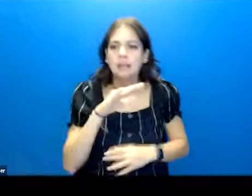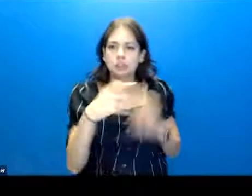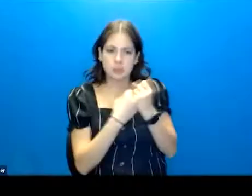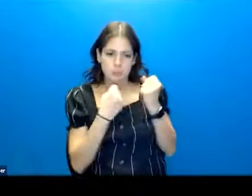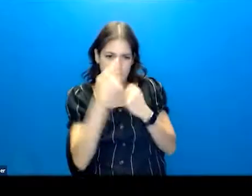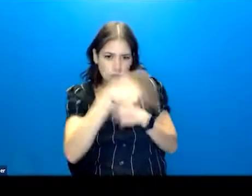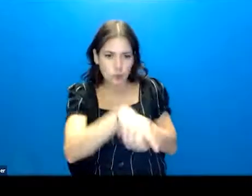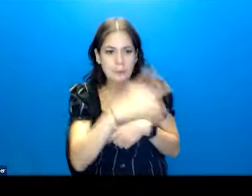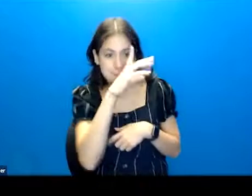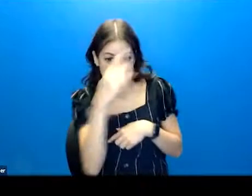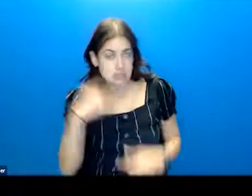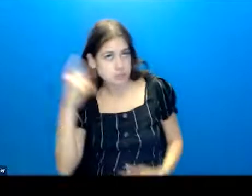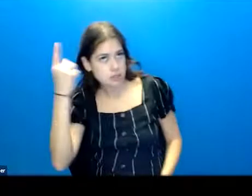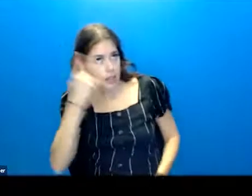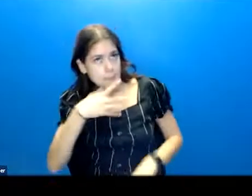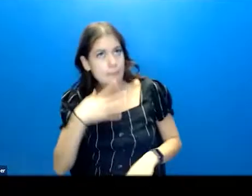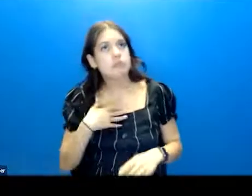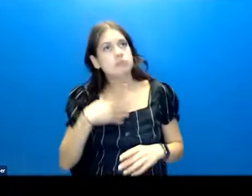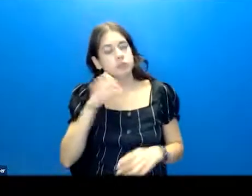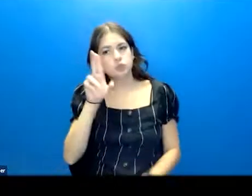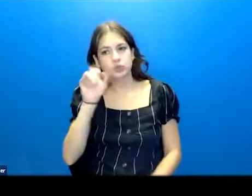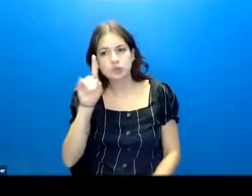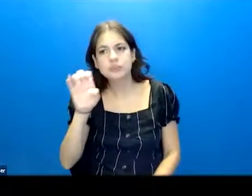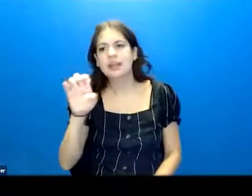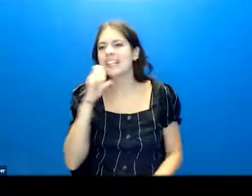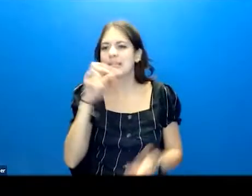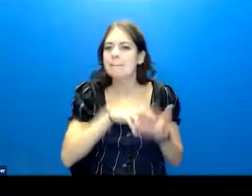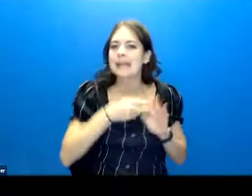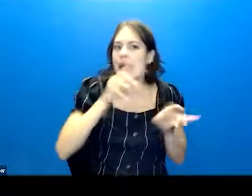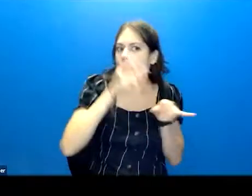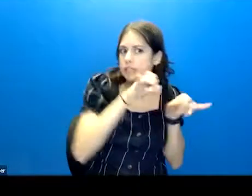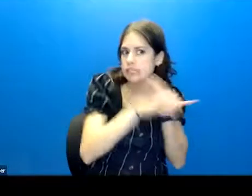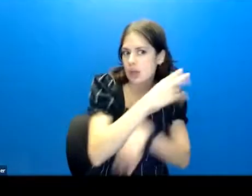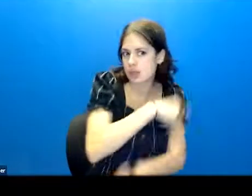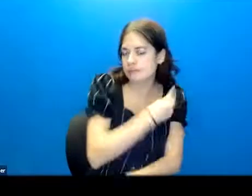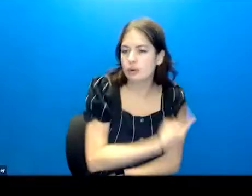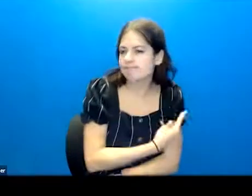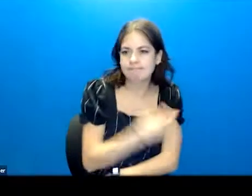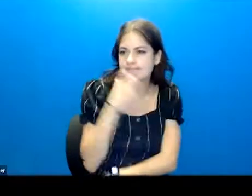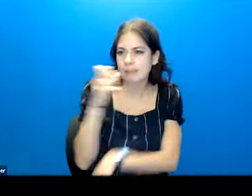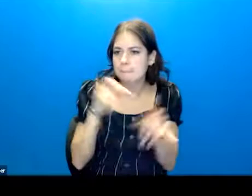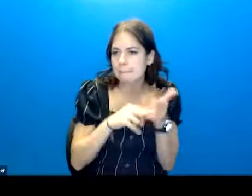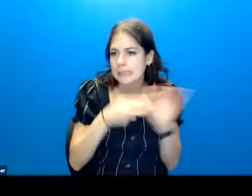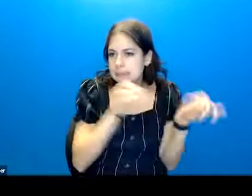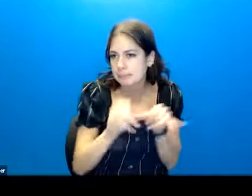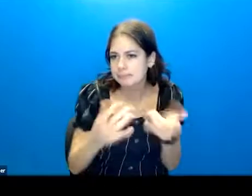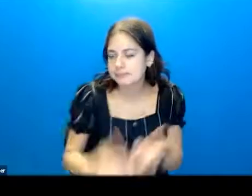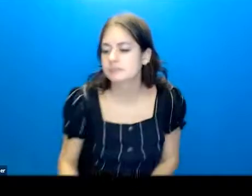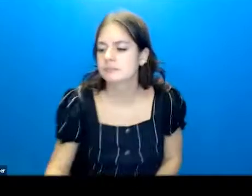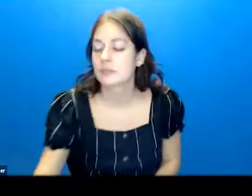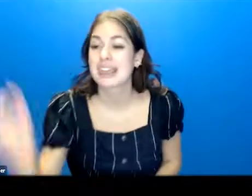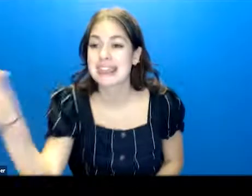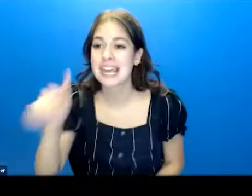just having suicidal thoughts doesn't equal hospitalization. Okay. The other very important